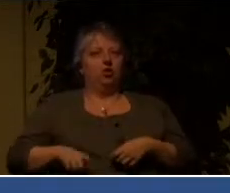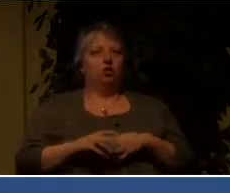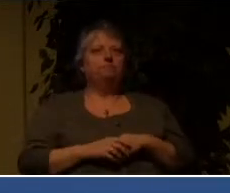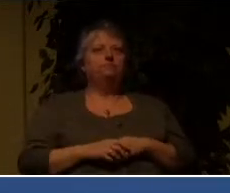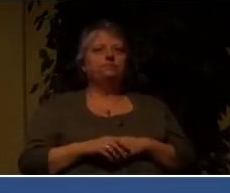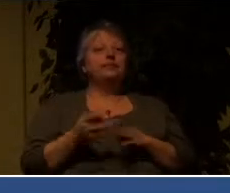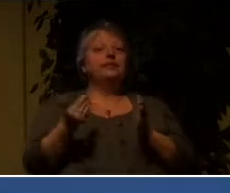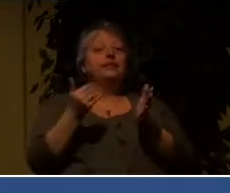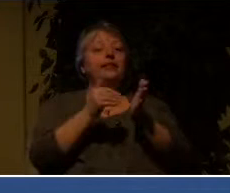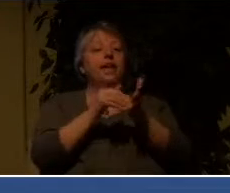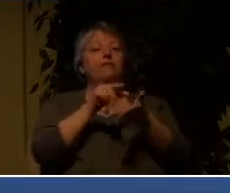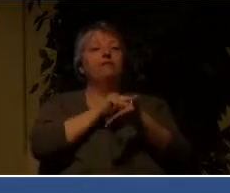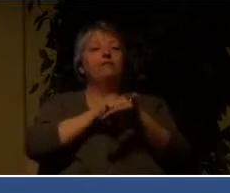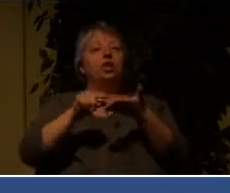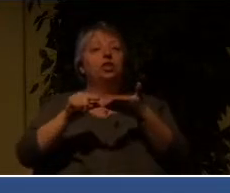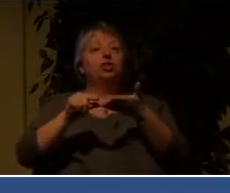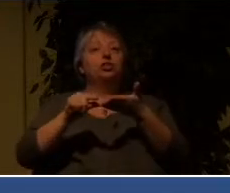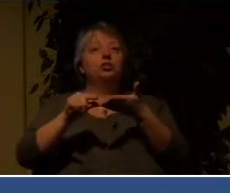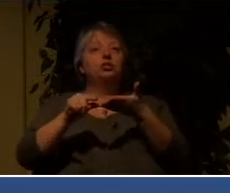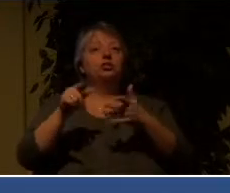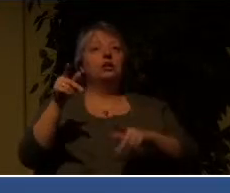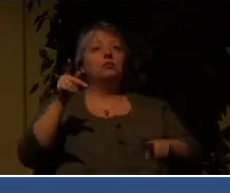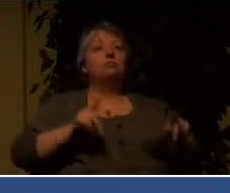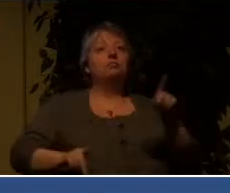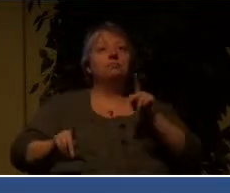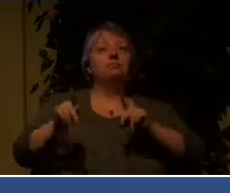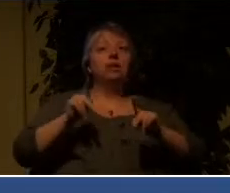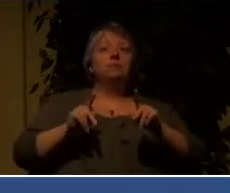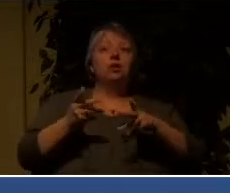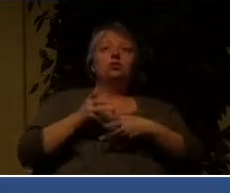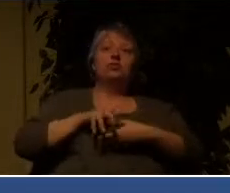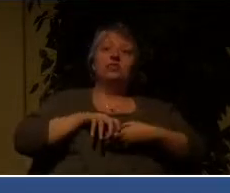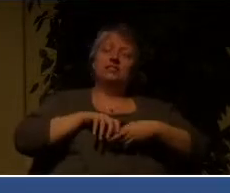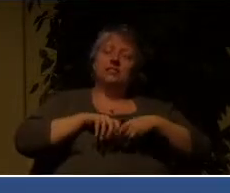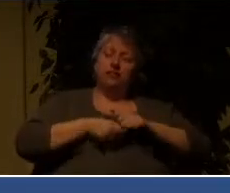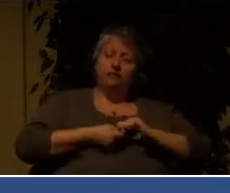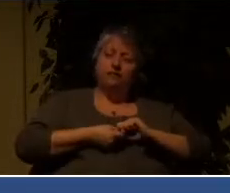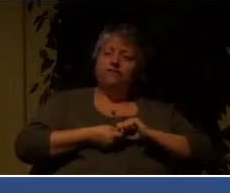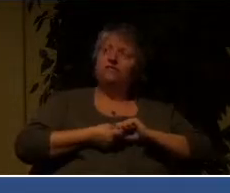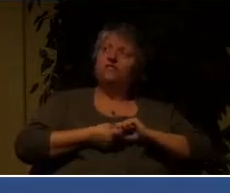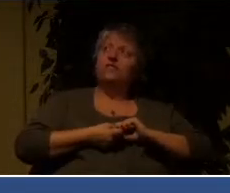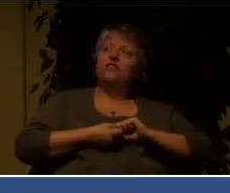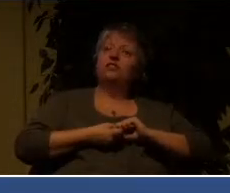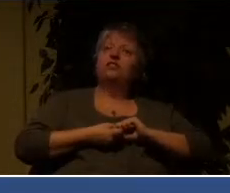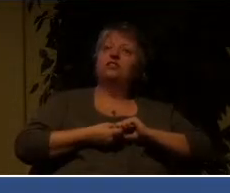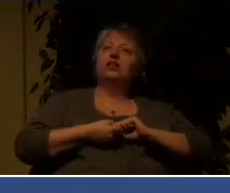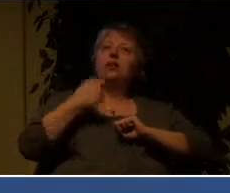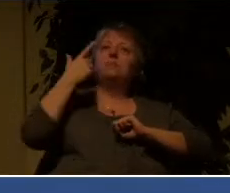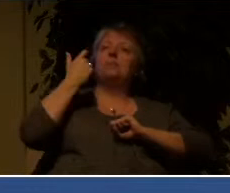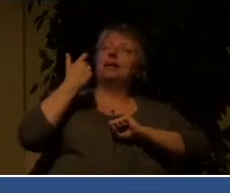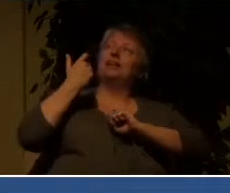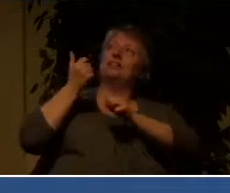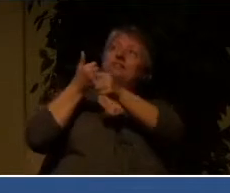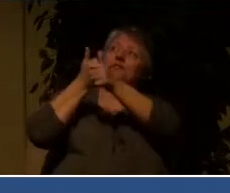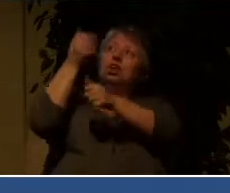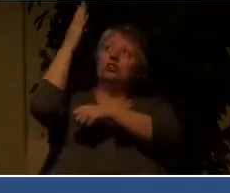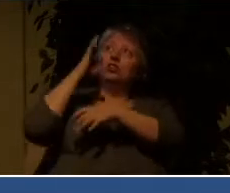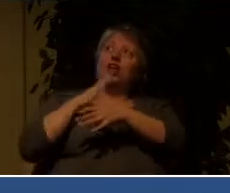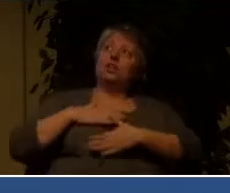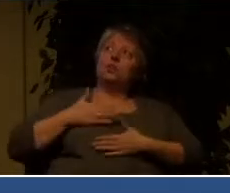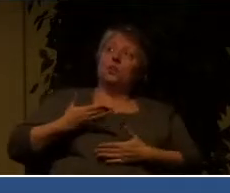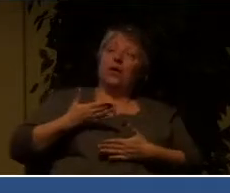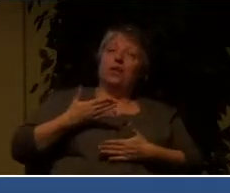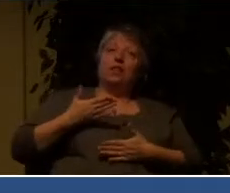then, those who suffer according to God's will should commit themselves to their faithful creator and